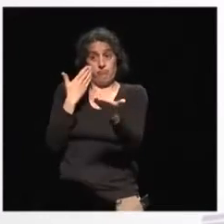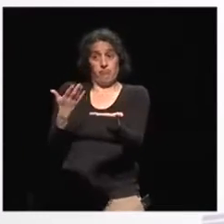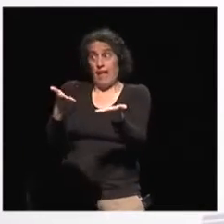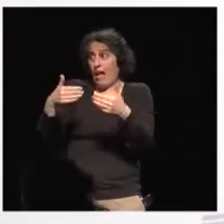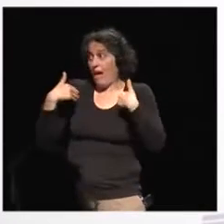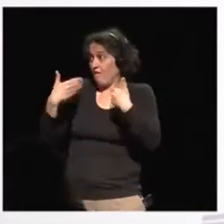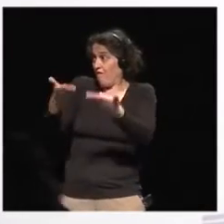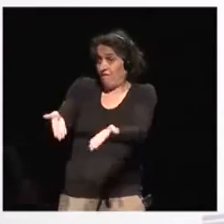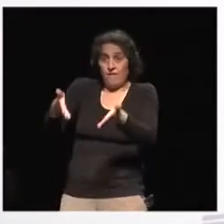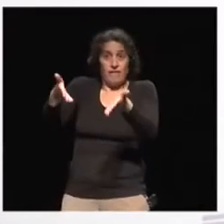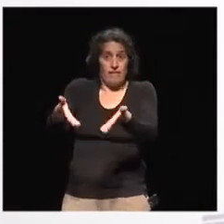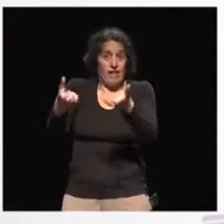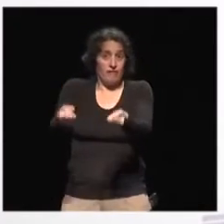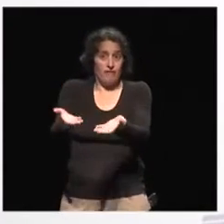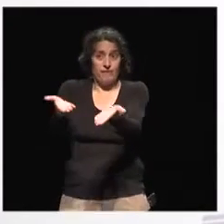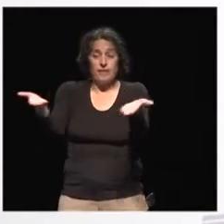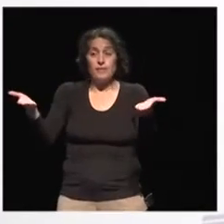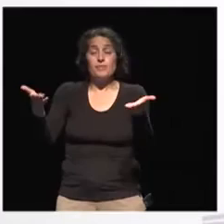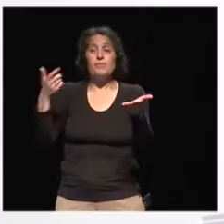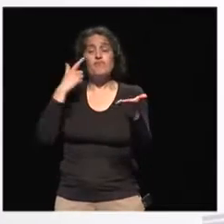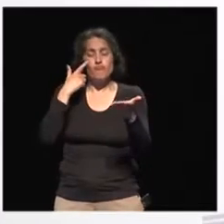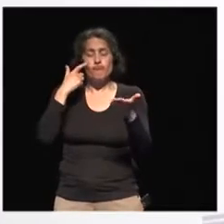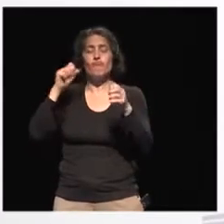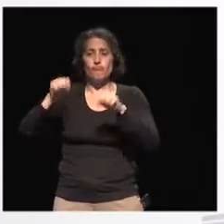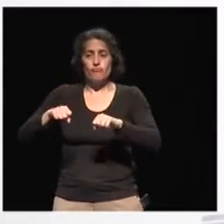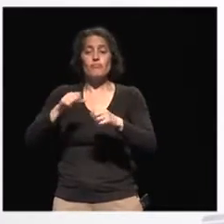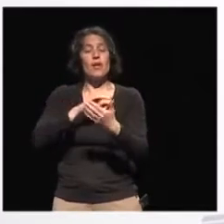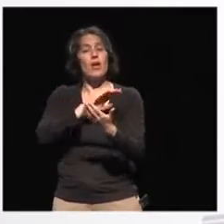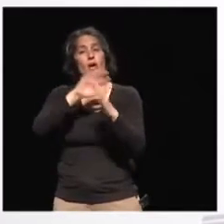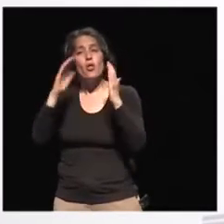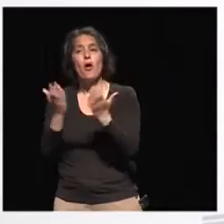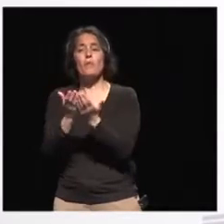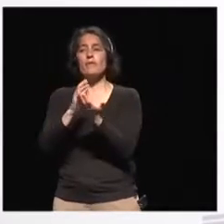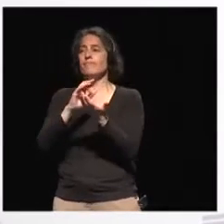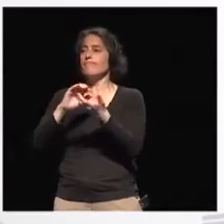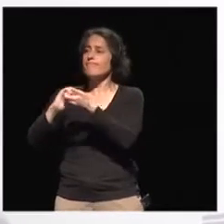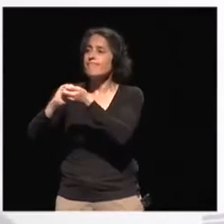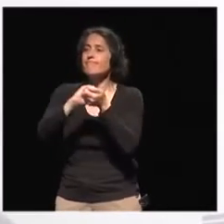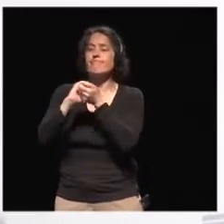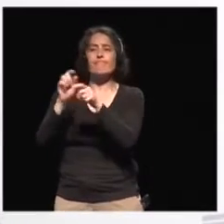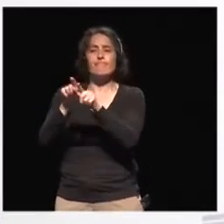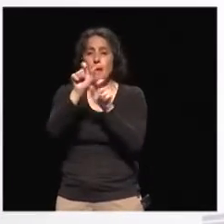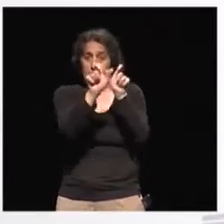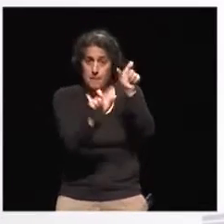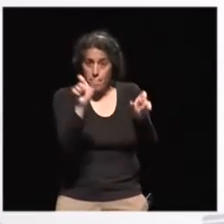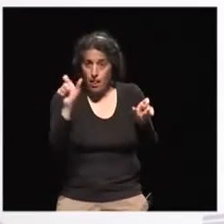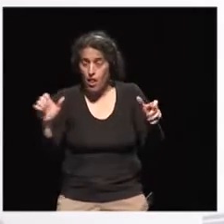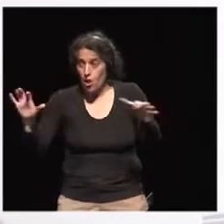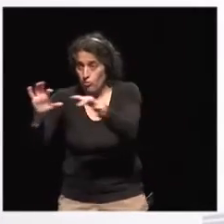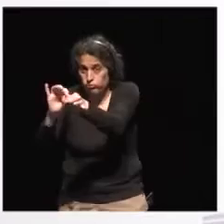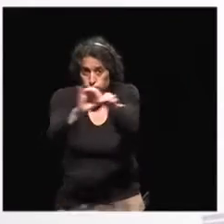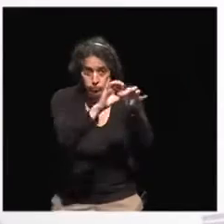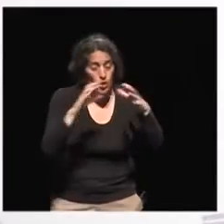the cooperation is a key word for global citizenship. It's cooperation between individuals. It's